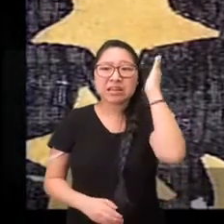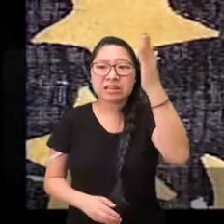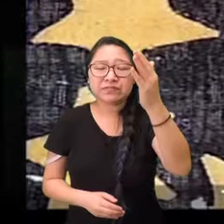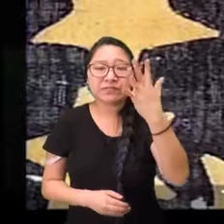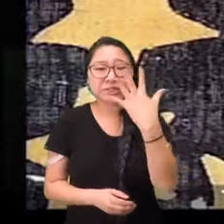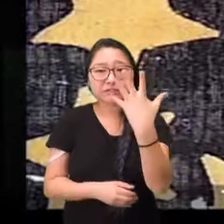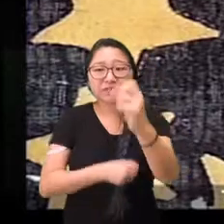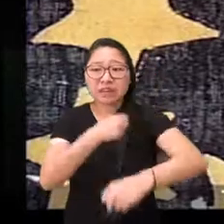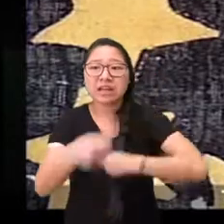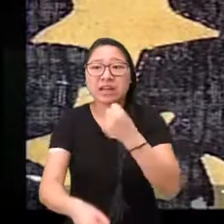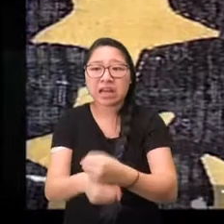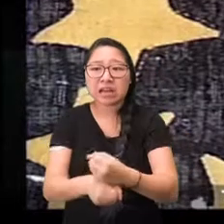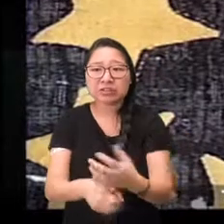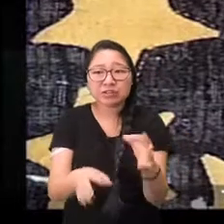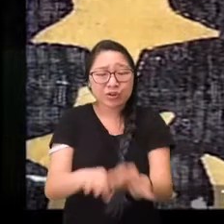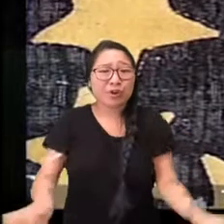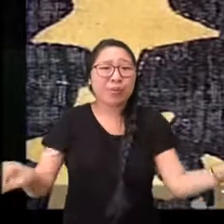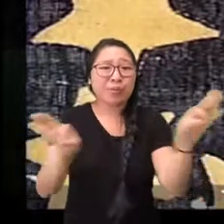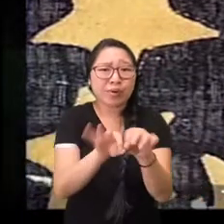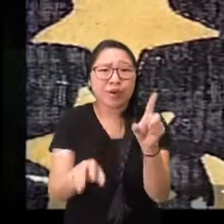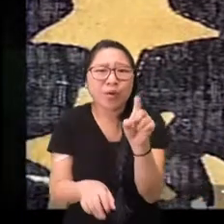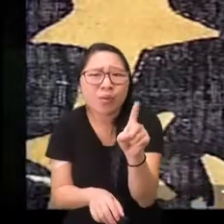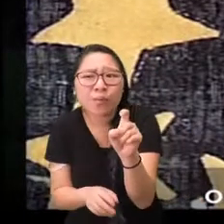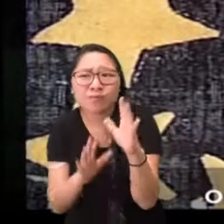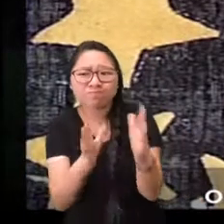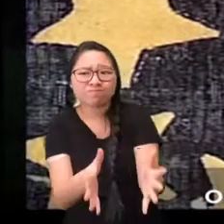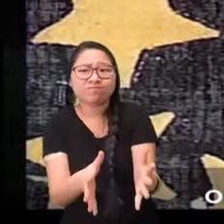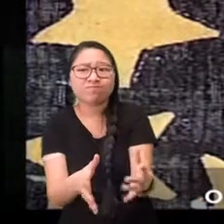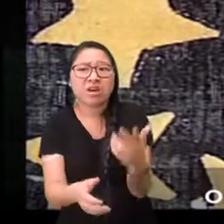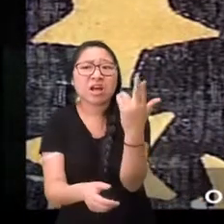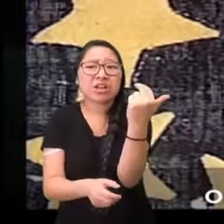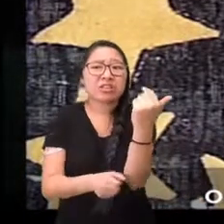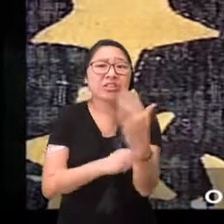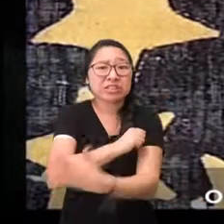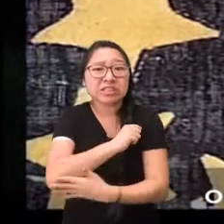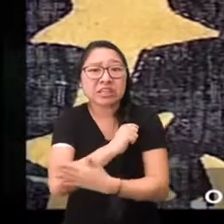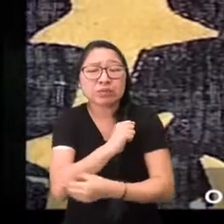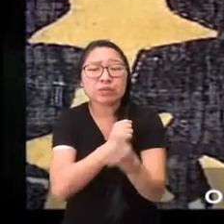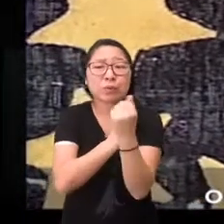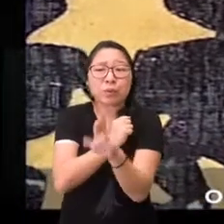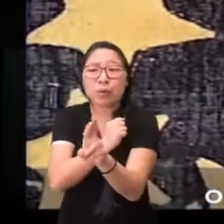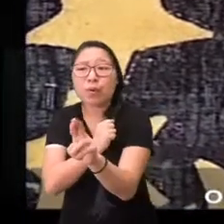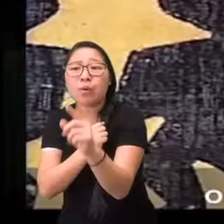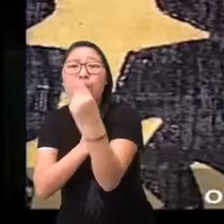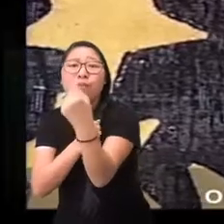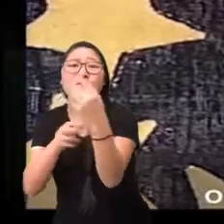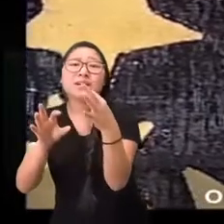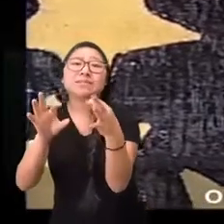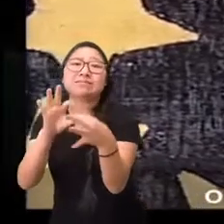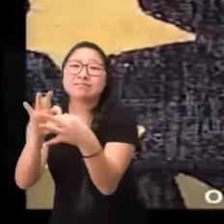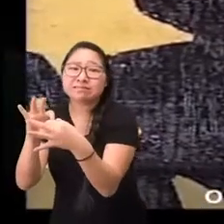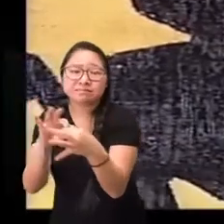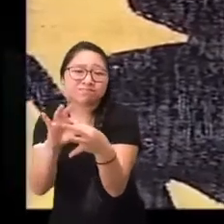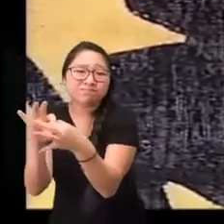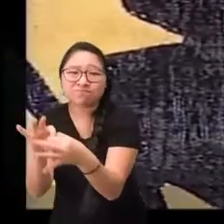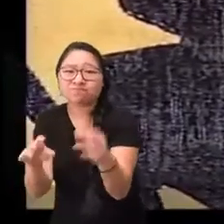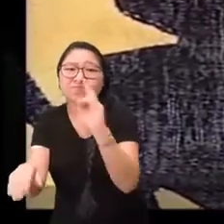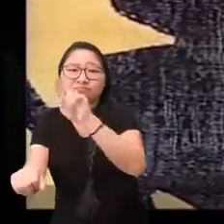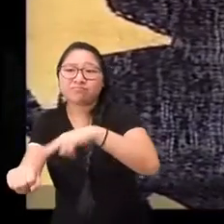five years this big question remains 13 countries or one consolidated nation